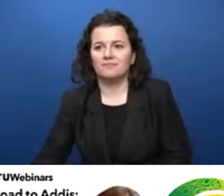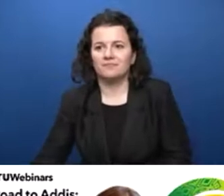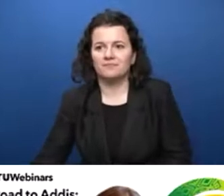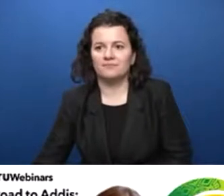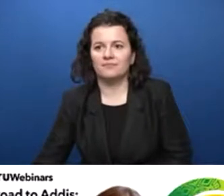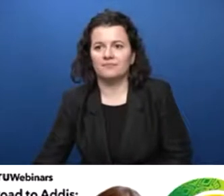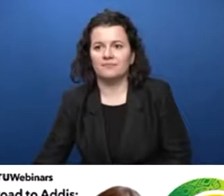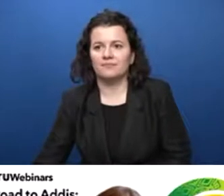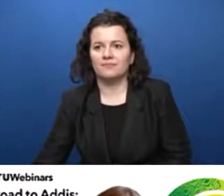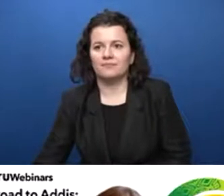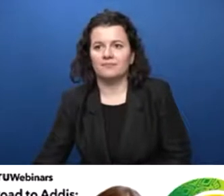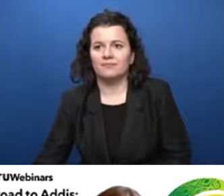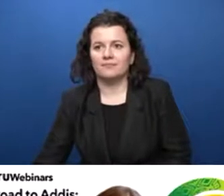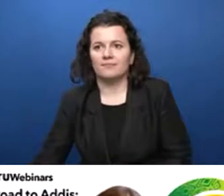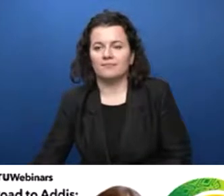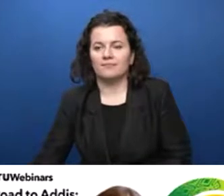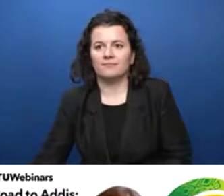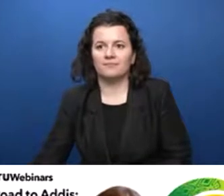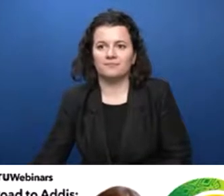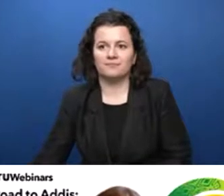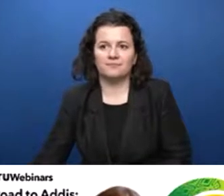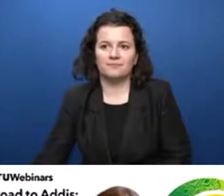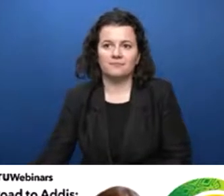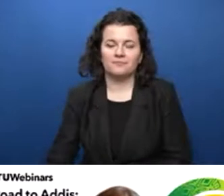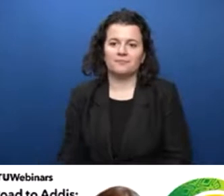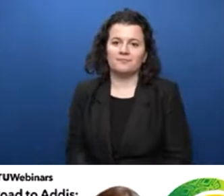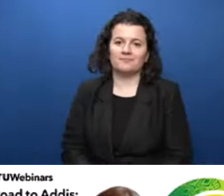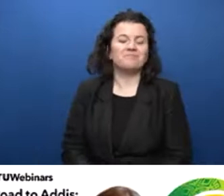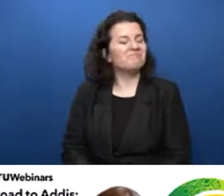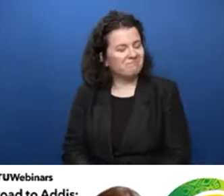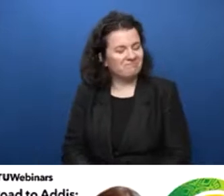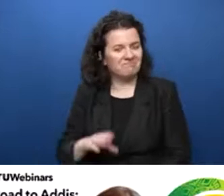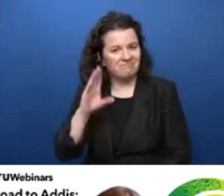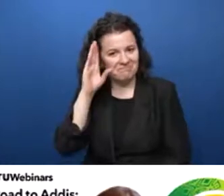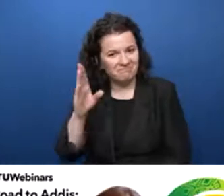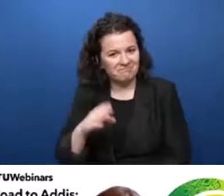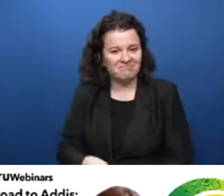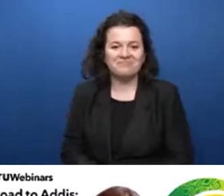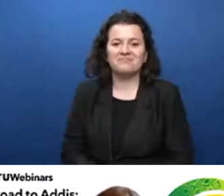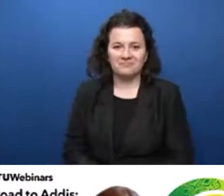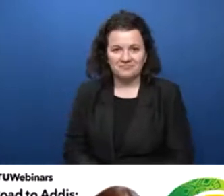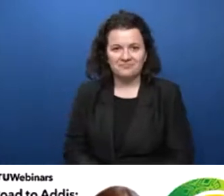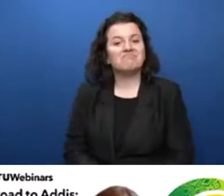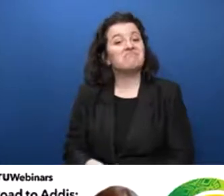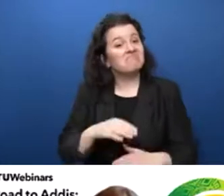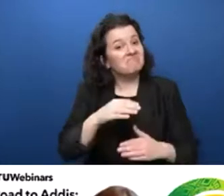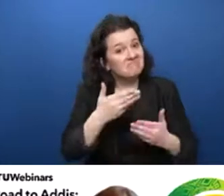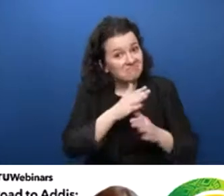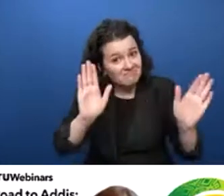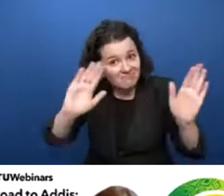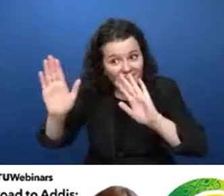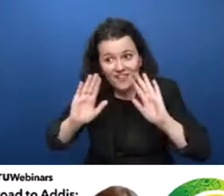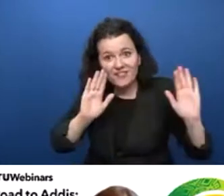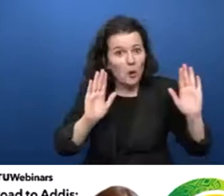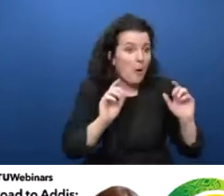Antes que nada, muy buenos días y buenas tardes a todos. Y para proseguir con la respuesta, considero que mi